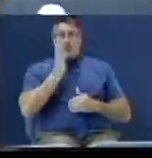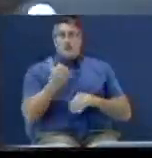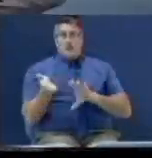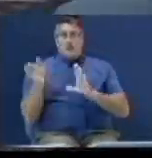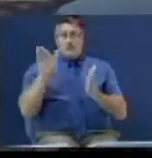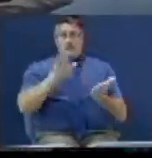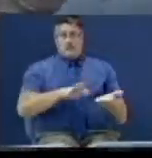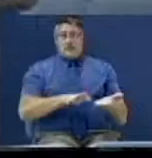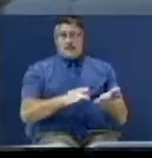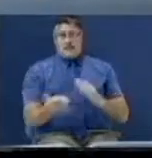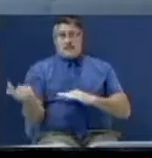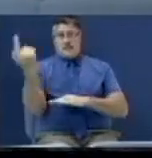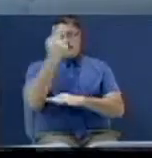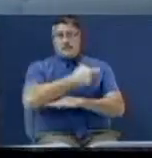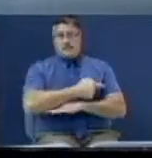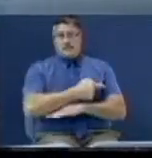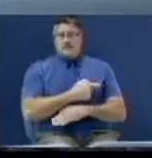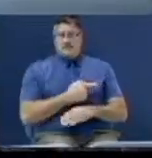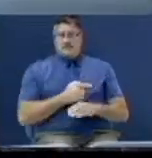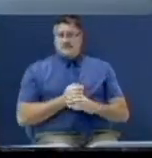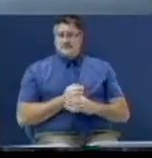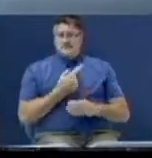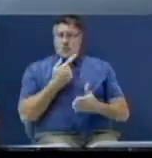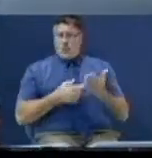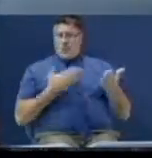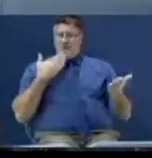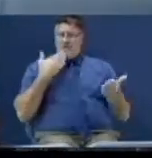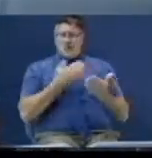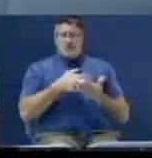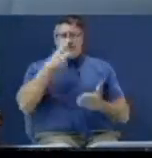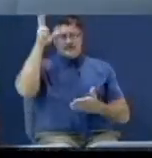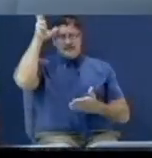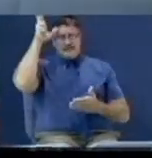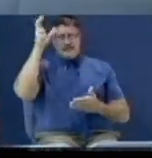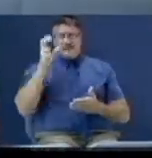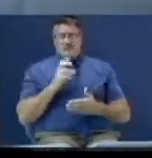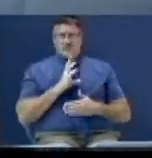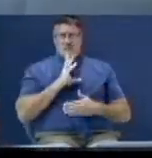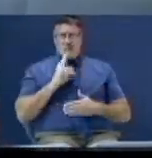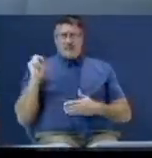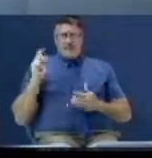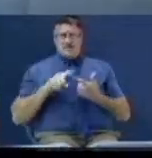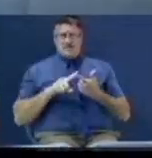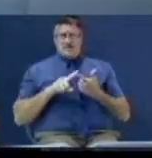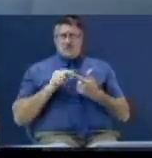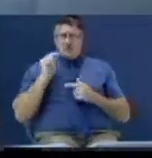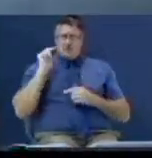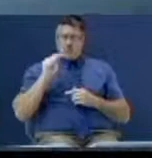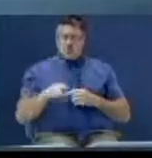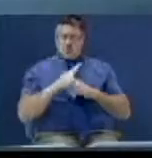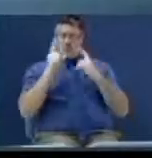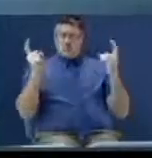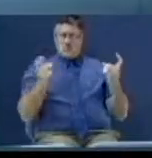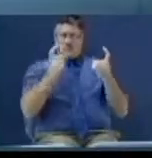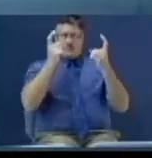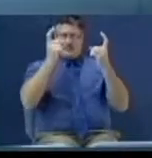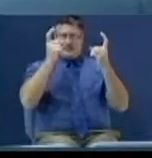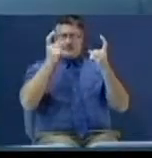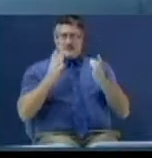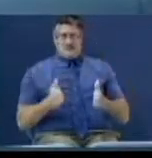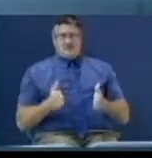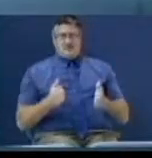question? What good has he been to you? Just look at your life, sinner, and tell me what good he's been to you.